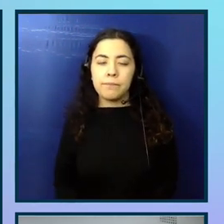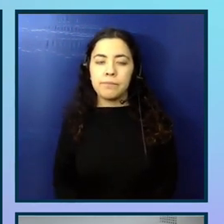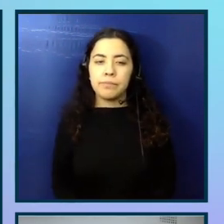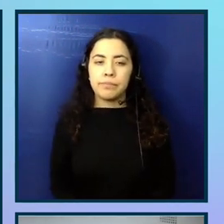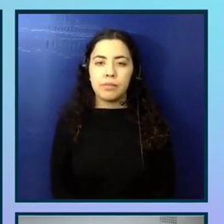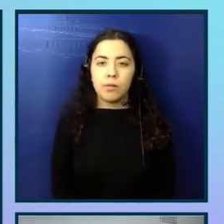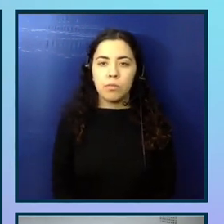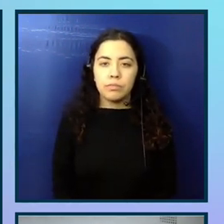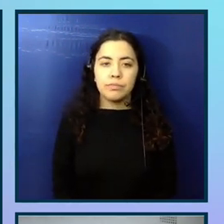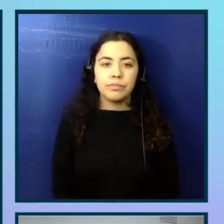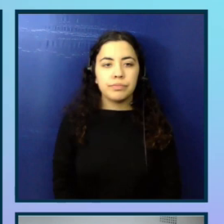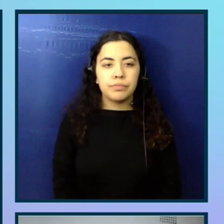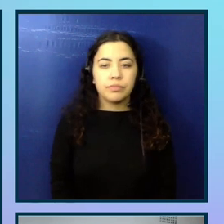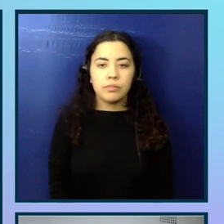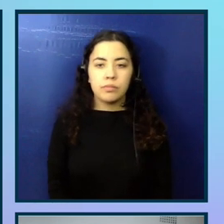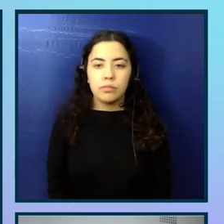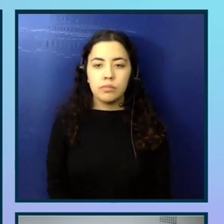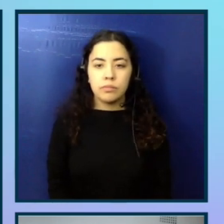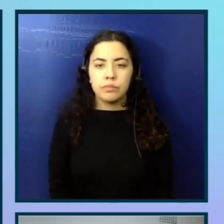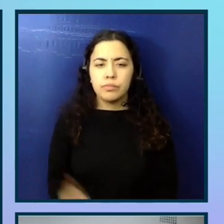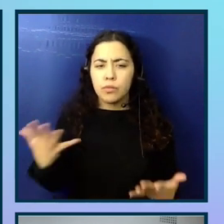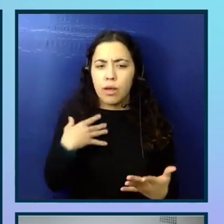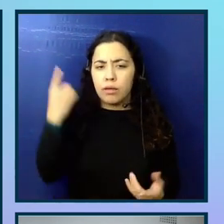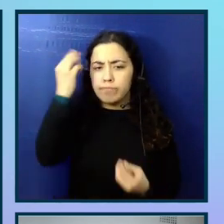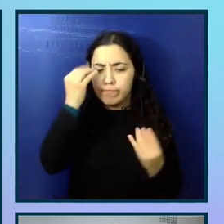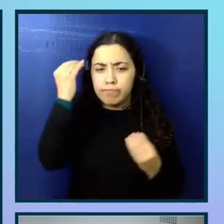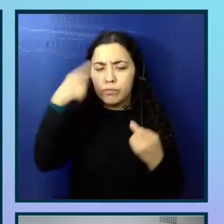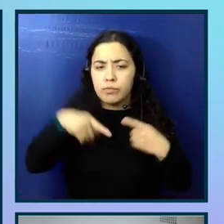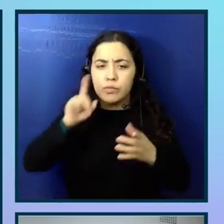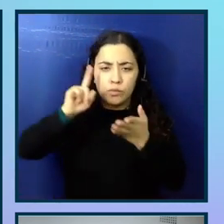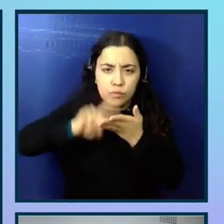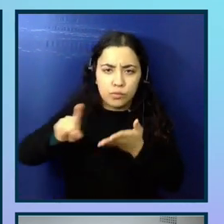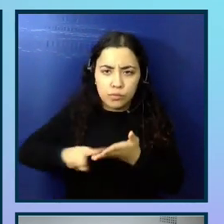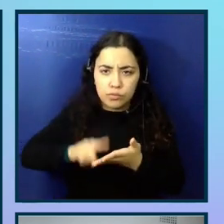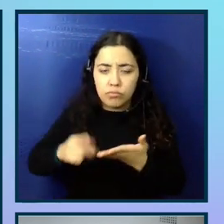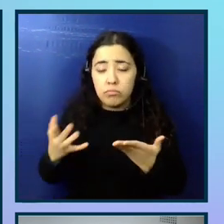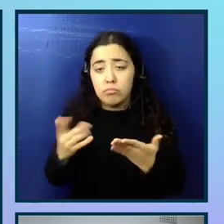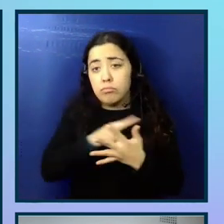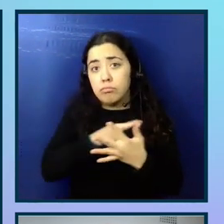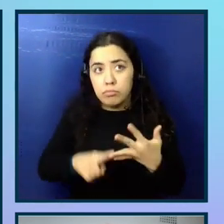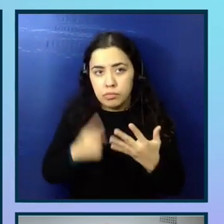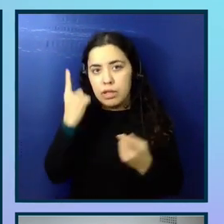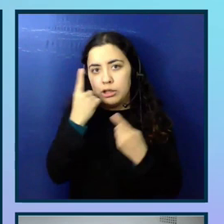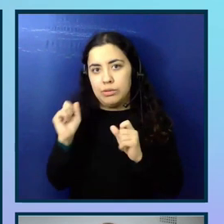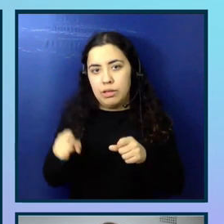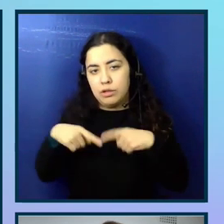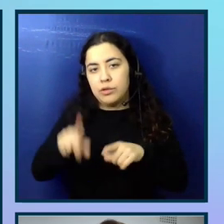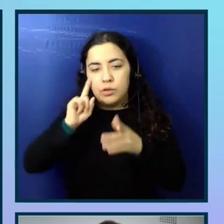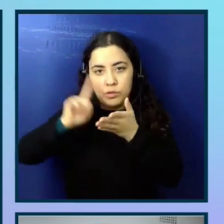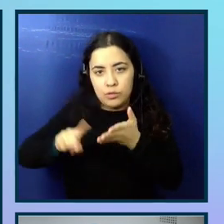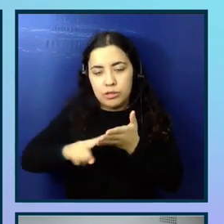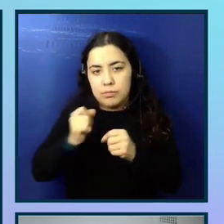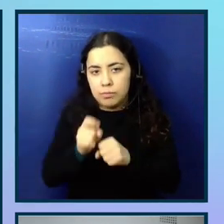What to consider during a research session. There's many things to consider during a research study to